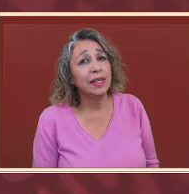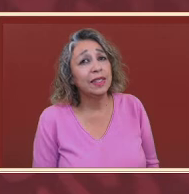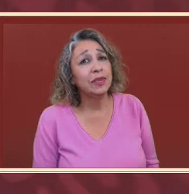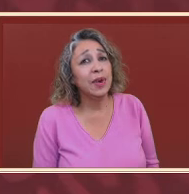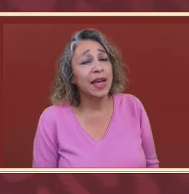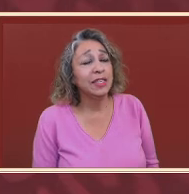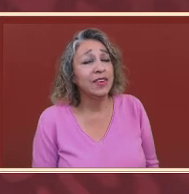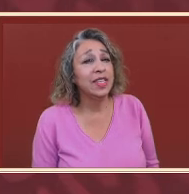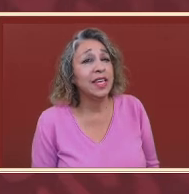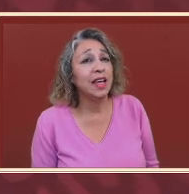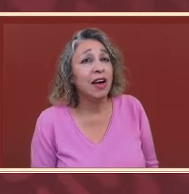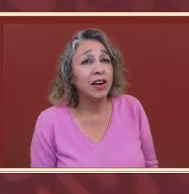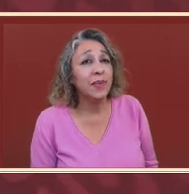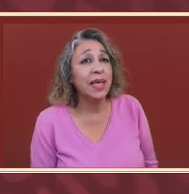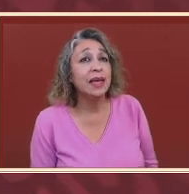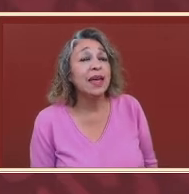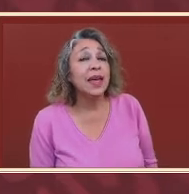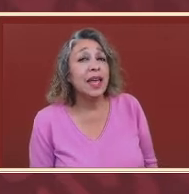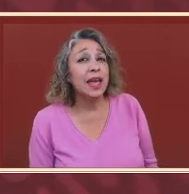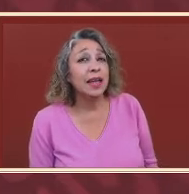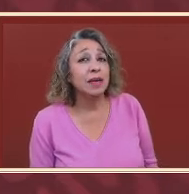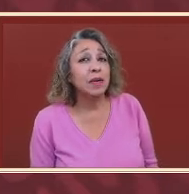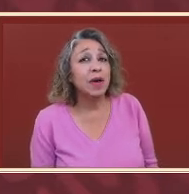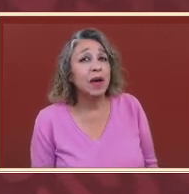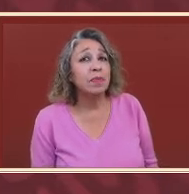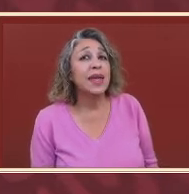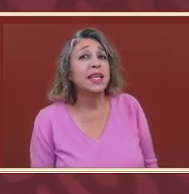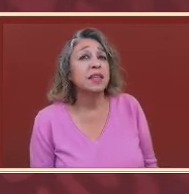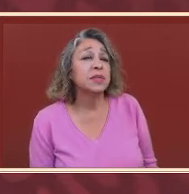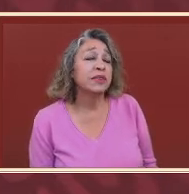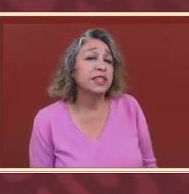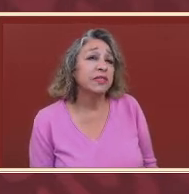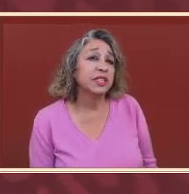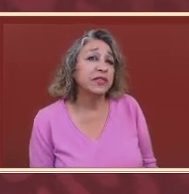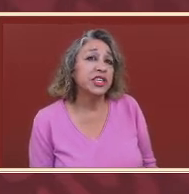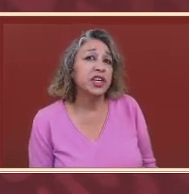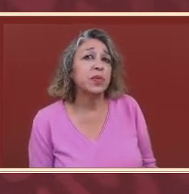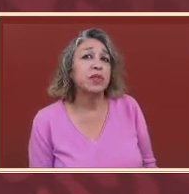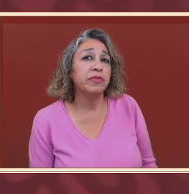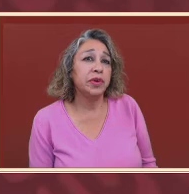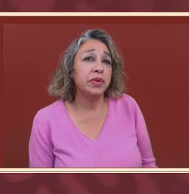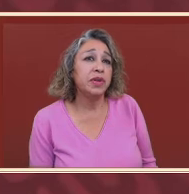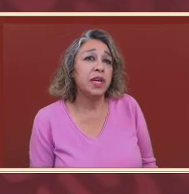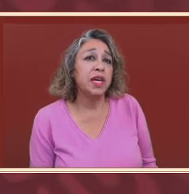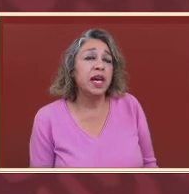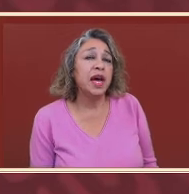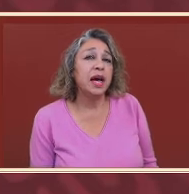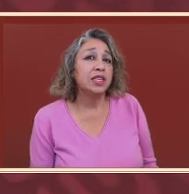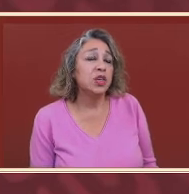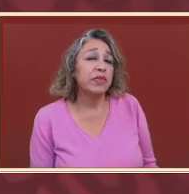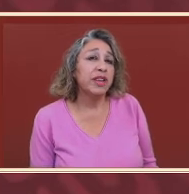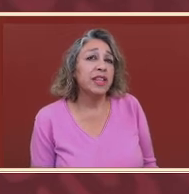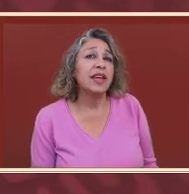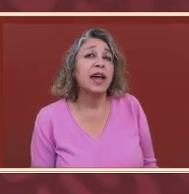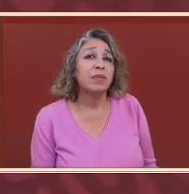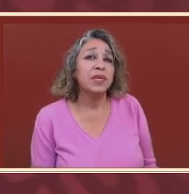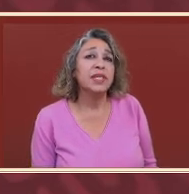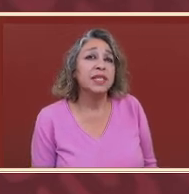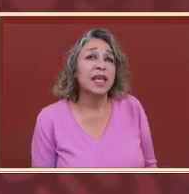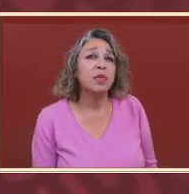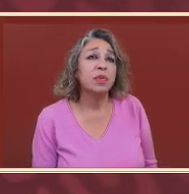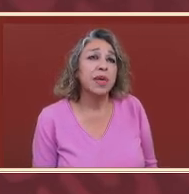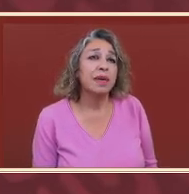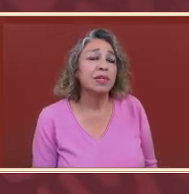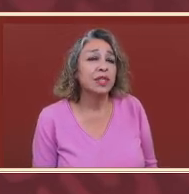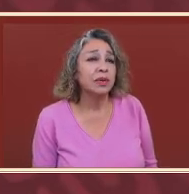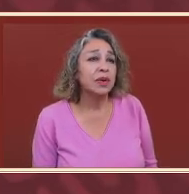reactivate the economy and making themselves self-sufficient with food. So if anything happens,